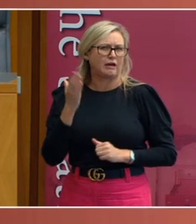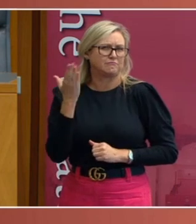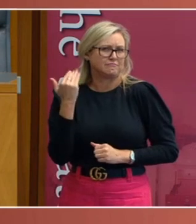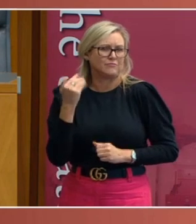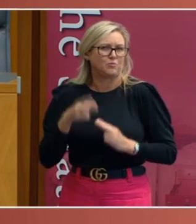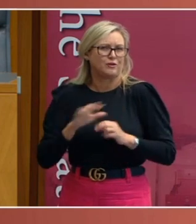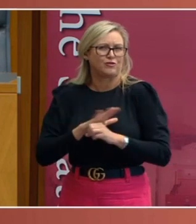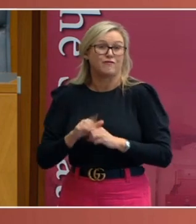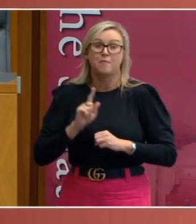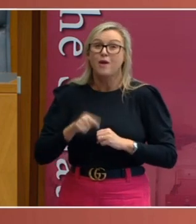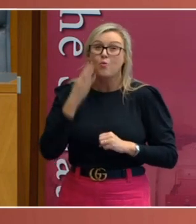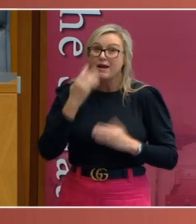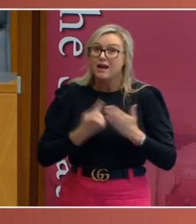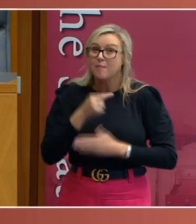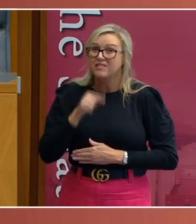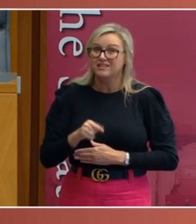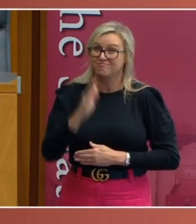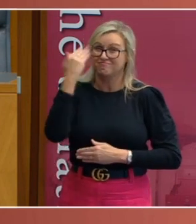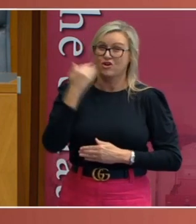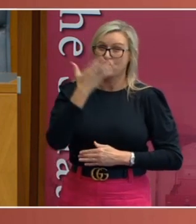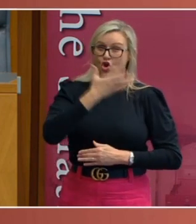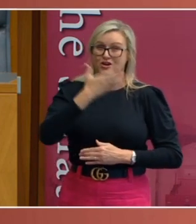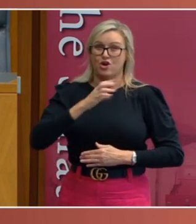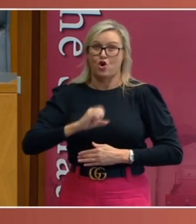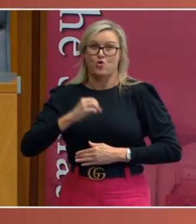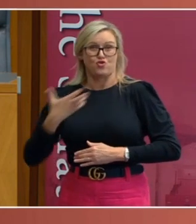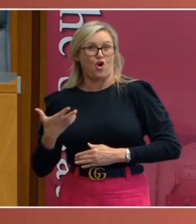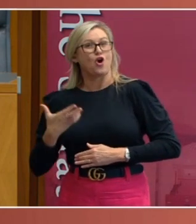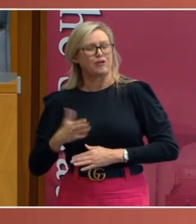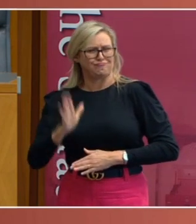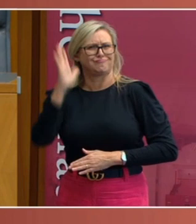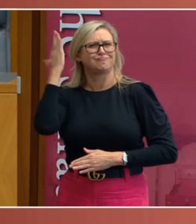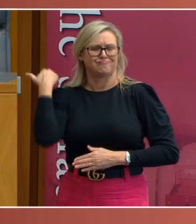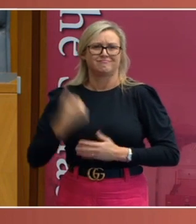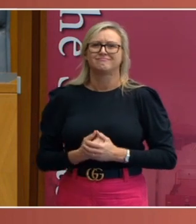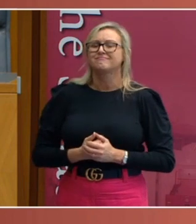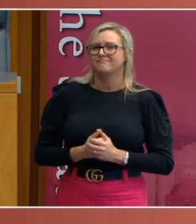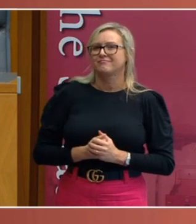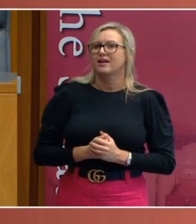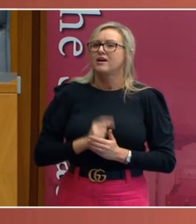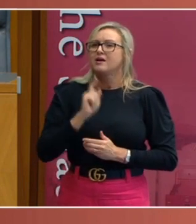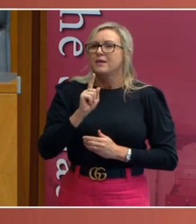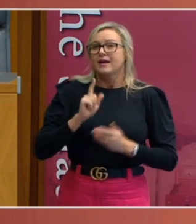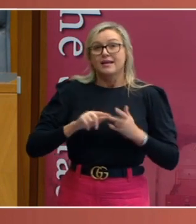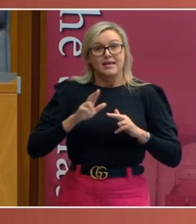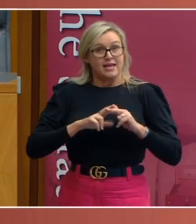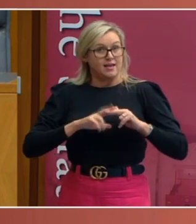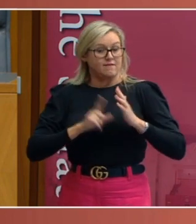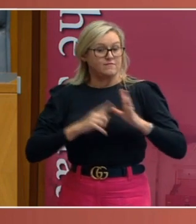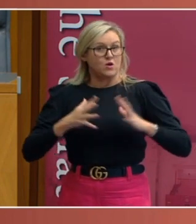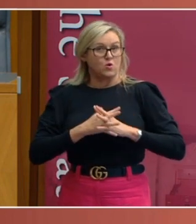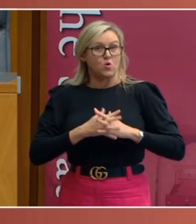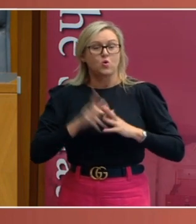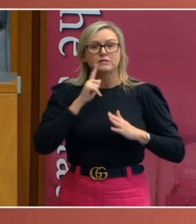but this is from 1909. So, if the law were conditional, however, rather than